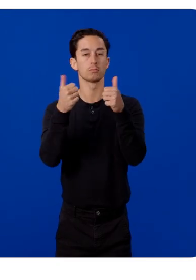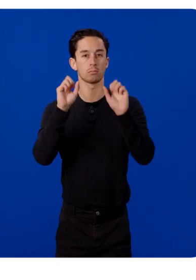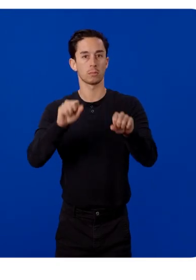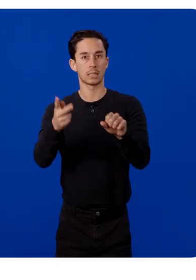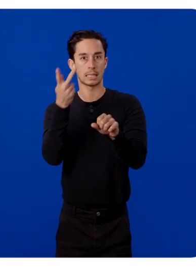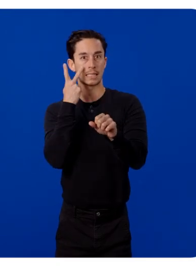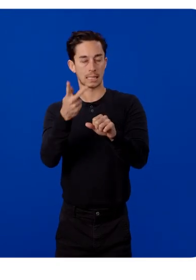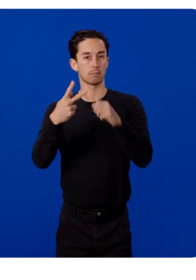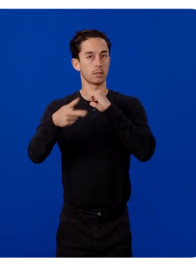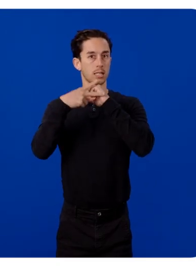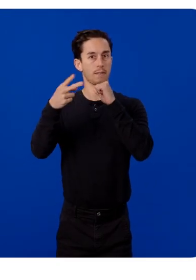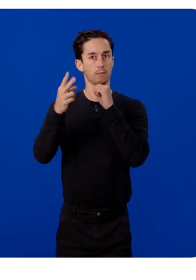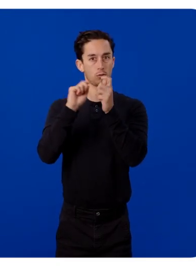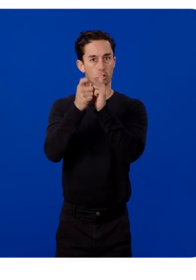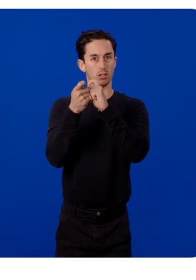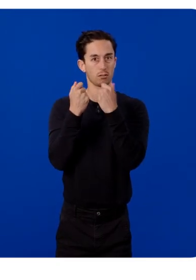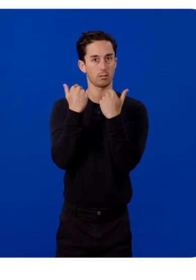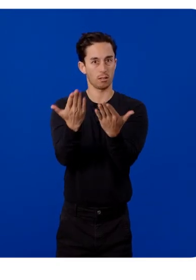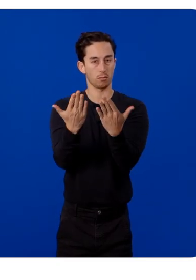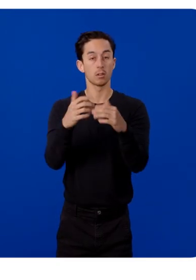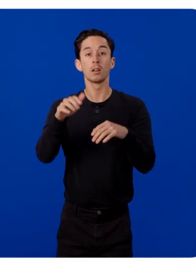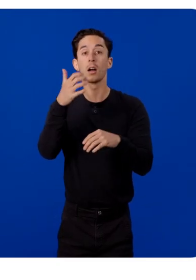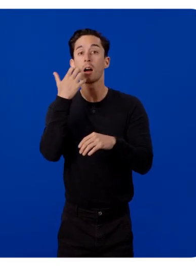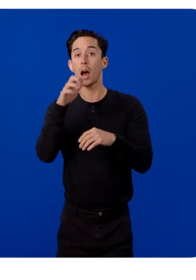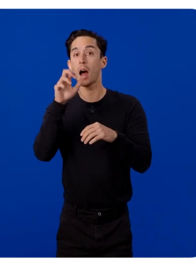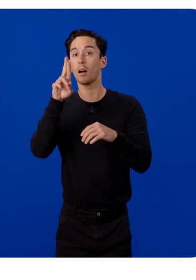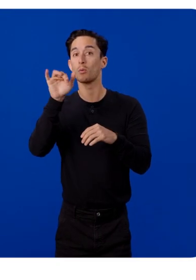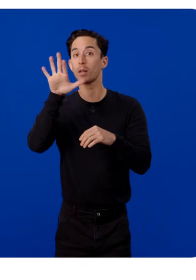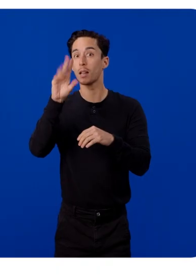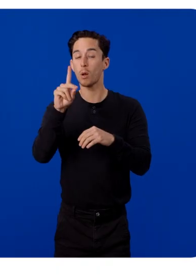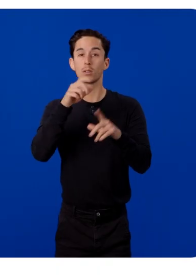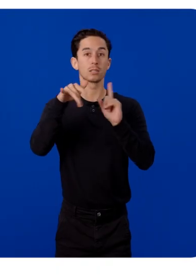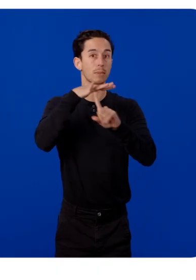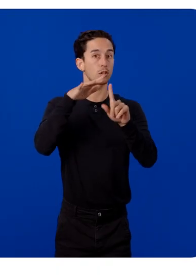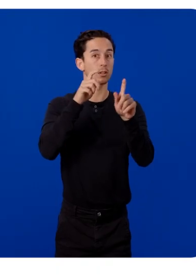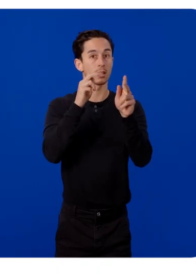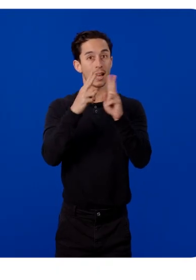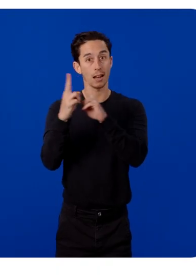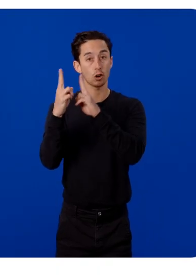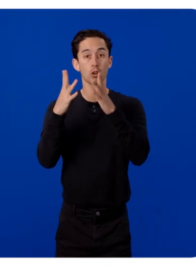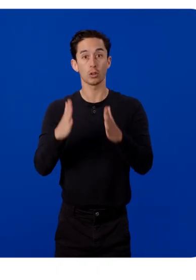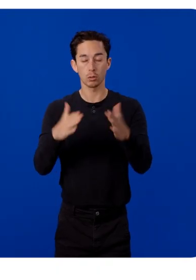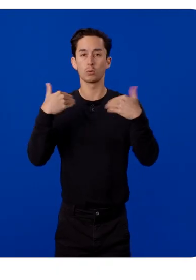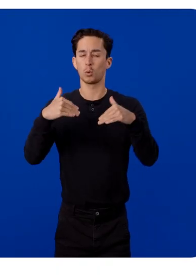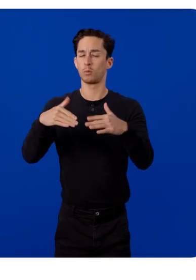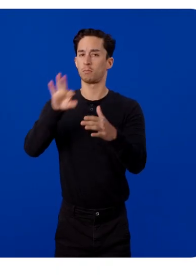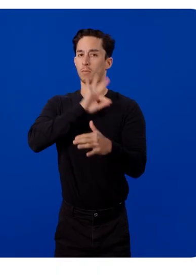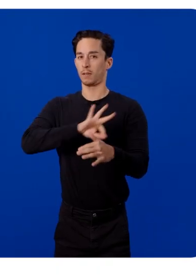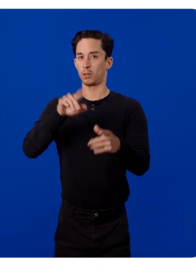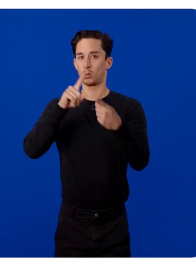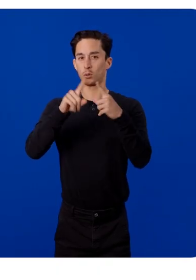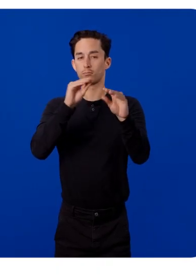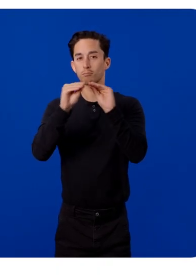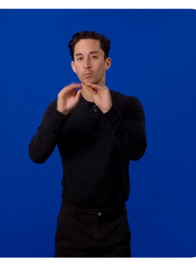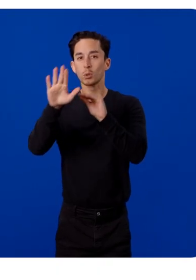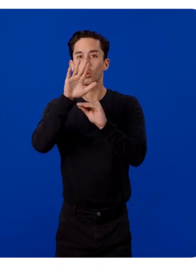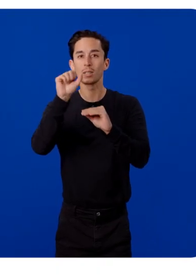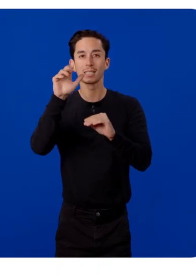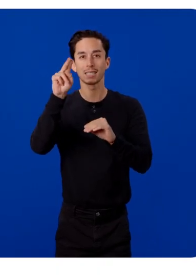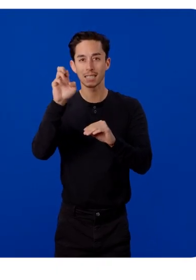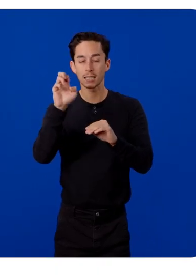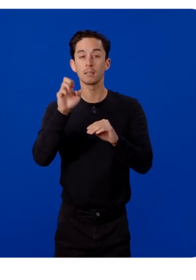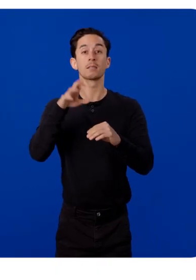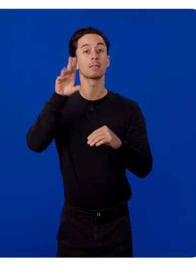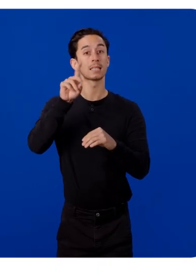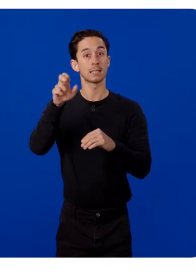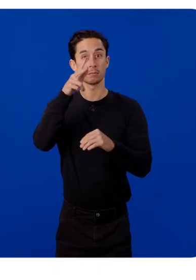Spatial Editor and see the changes in-app. Spatial Editor and Hot Reload are extremely useful for quickly building out your scenes. But to debug 3D